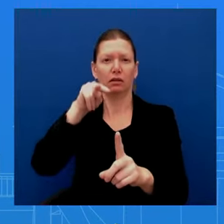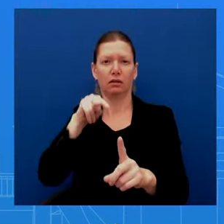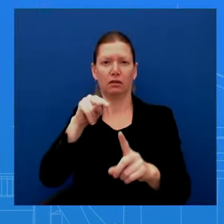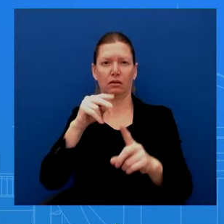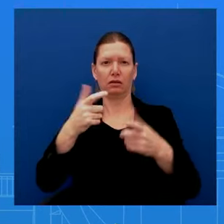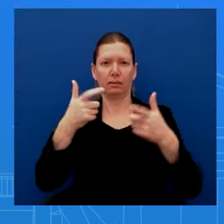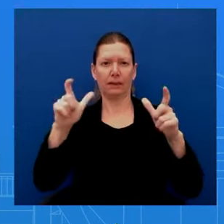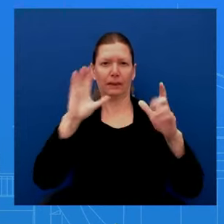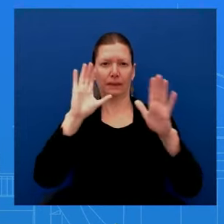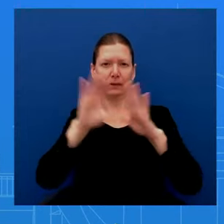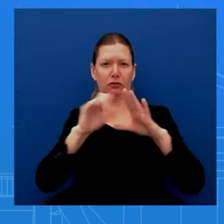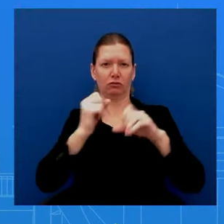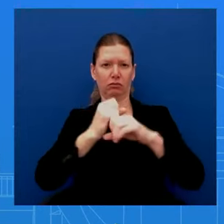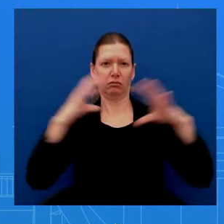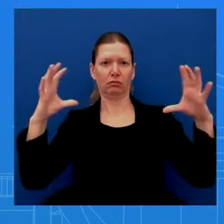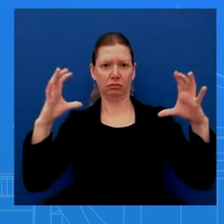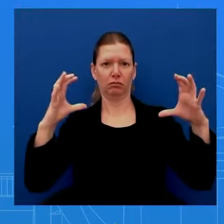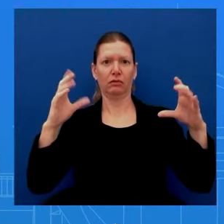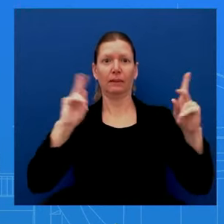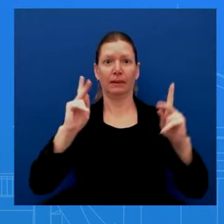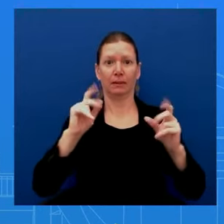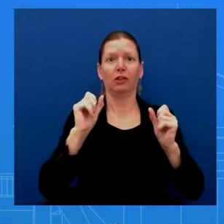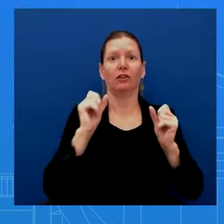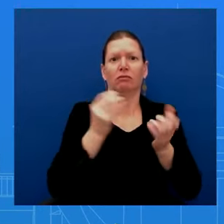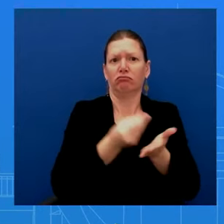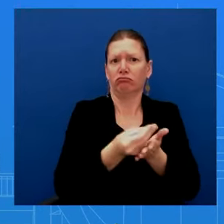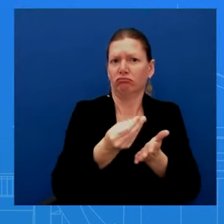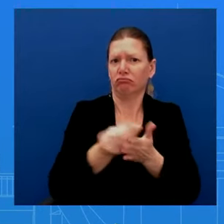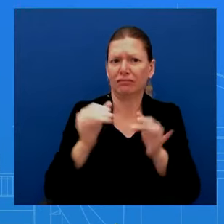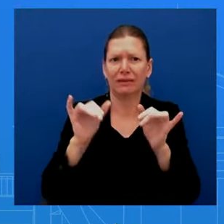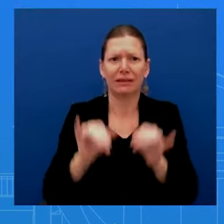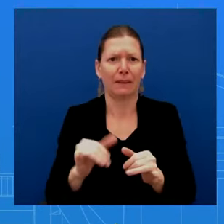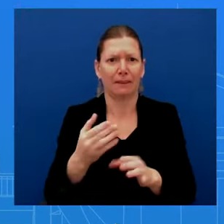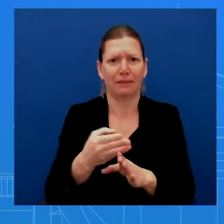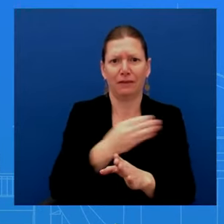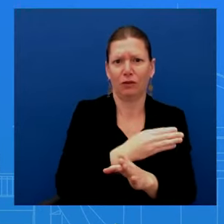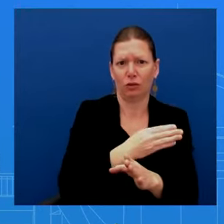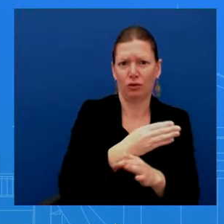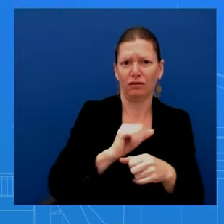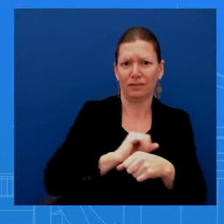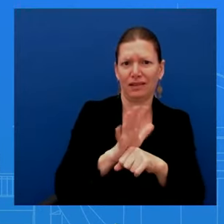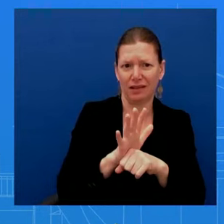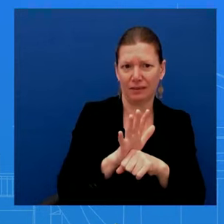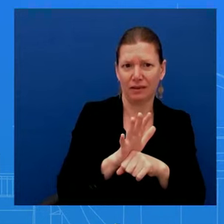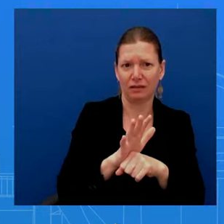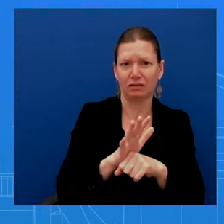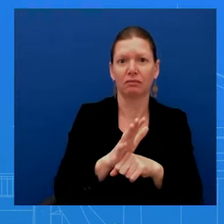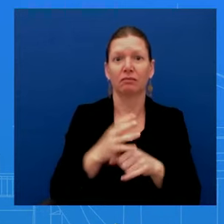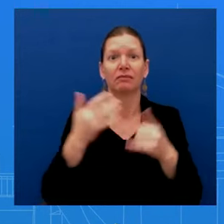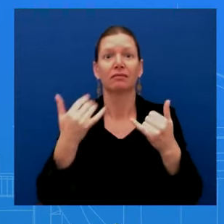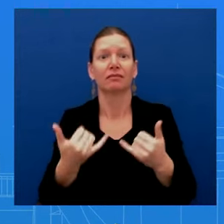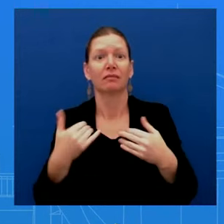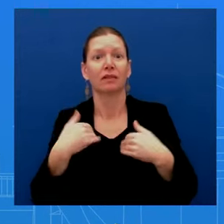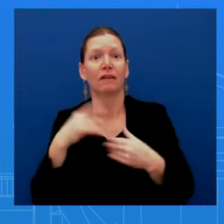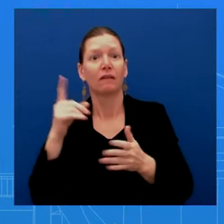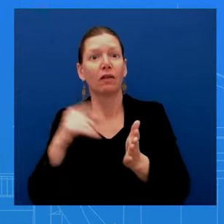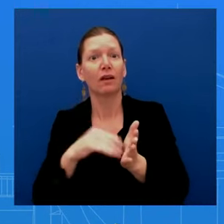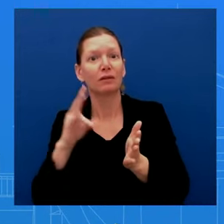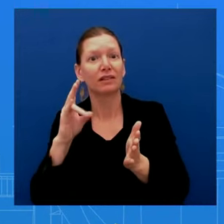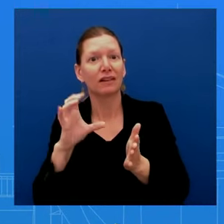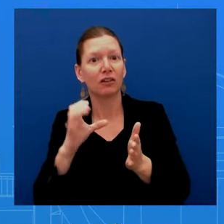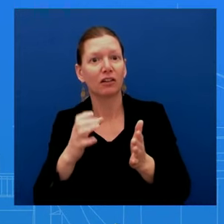,700 extra to spend. So, in fact, the wage gains have outpaced inflation